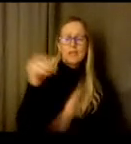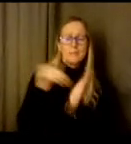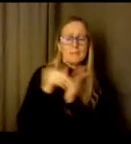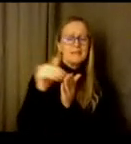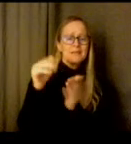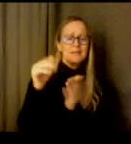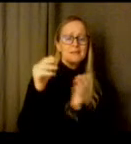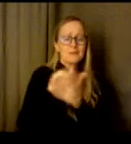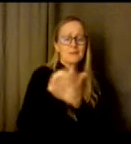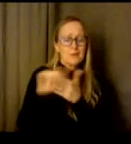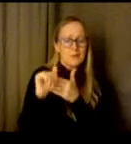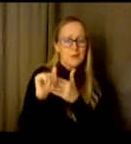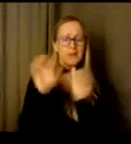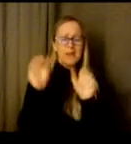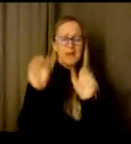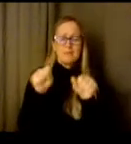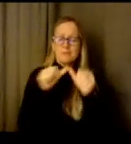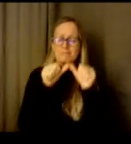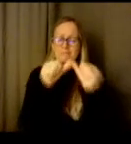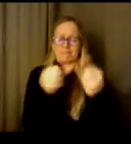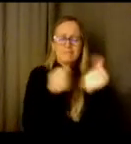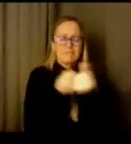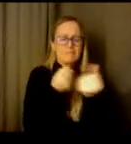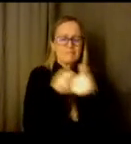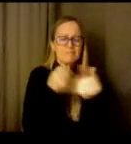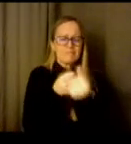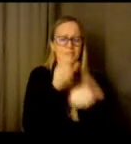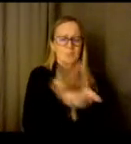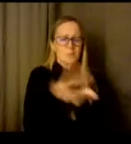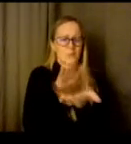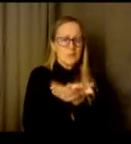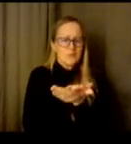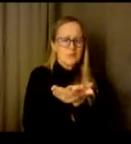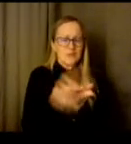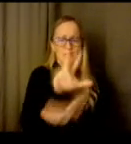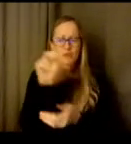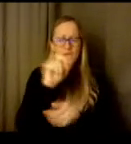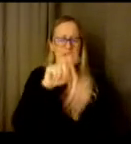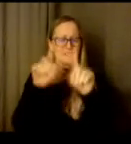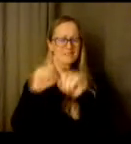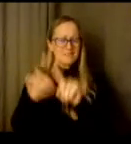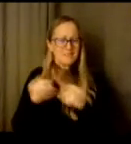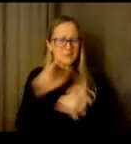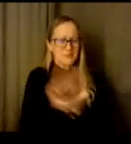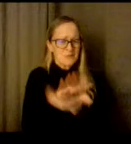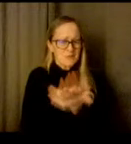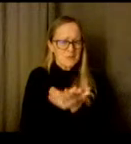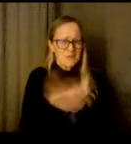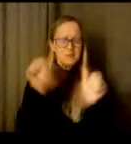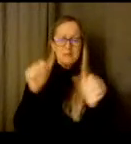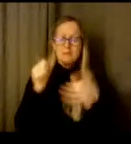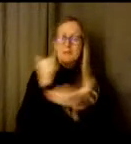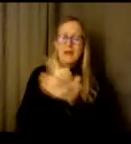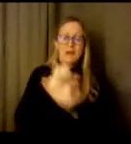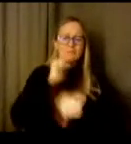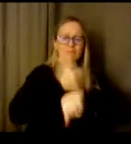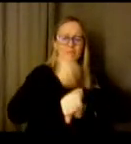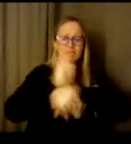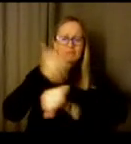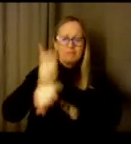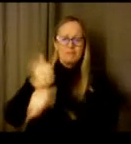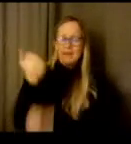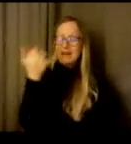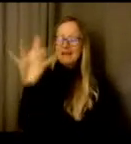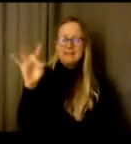He's helped open 18 emergency child care sites in spring 2020 and 47 child care centers during